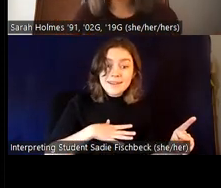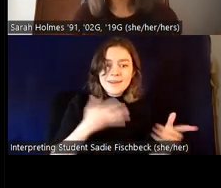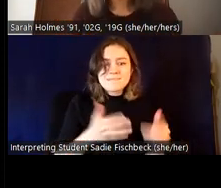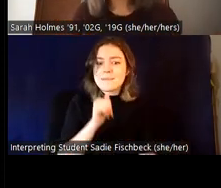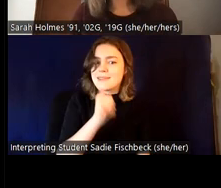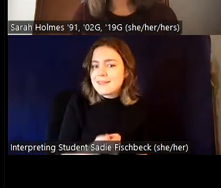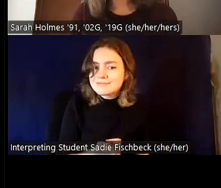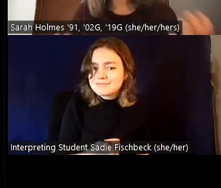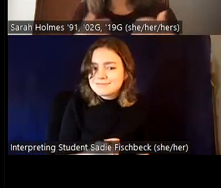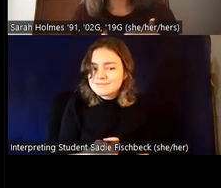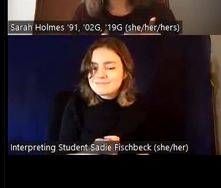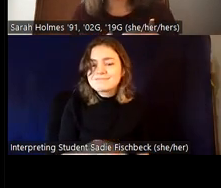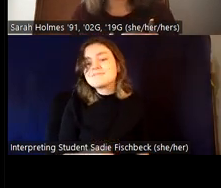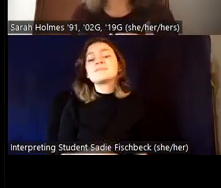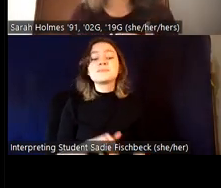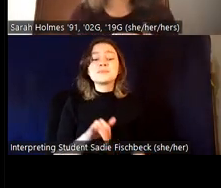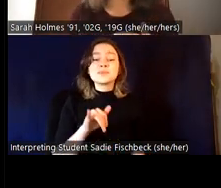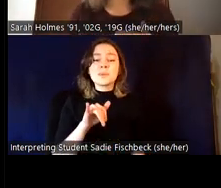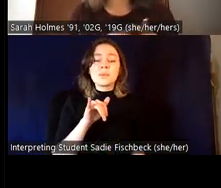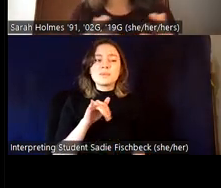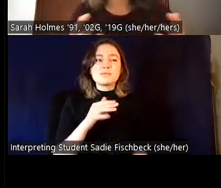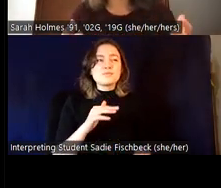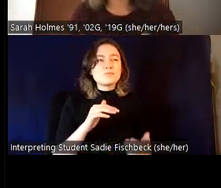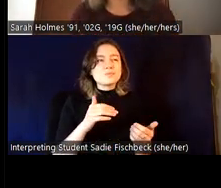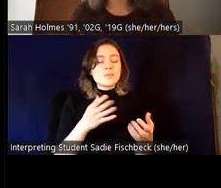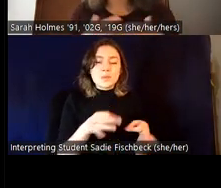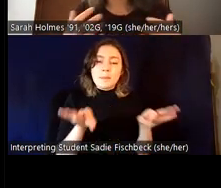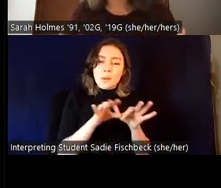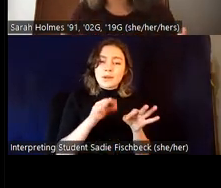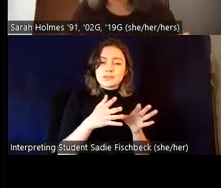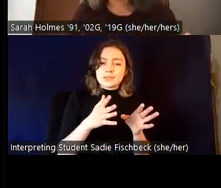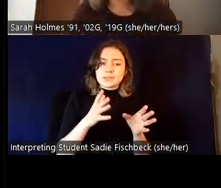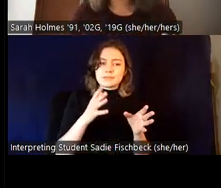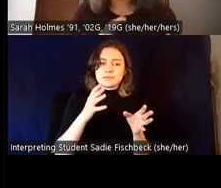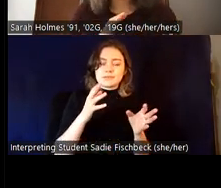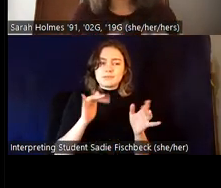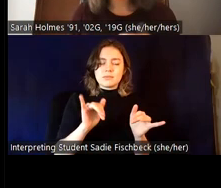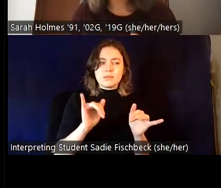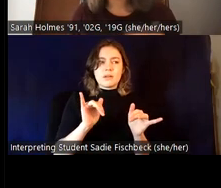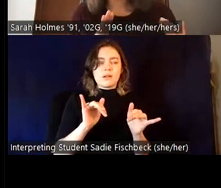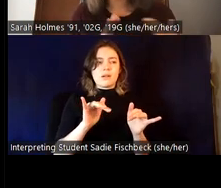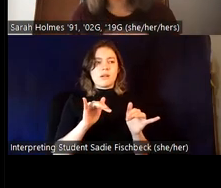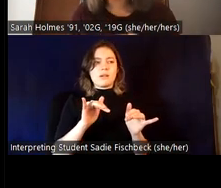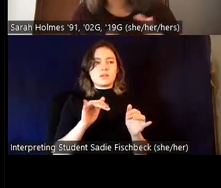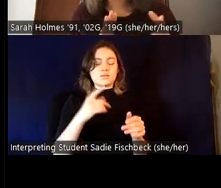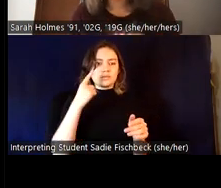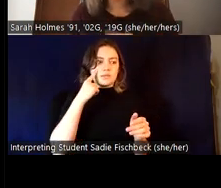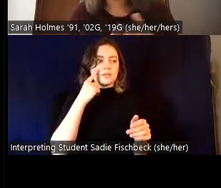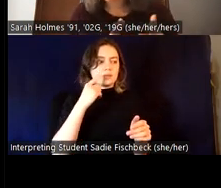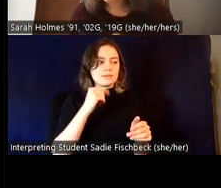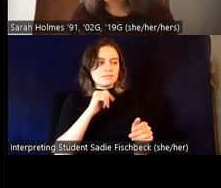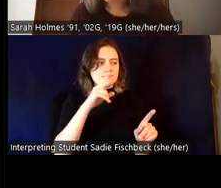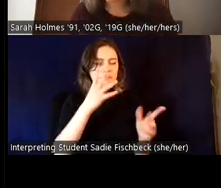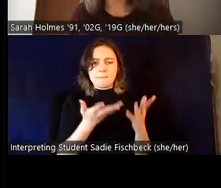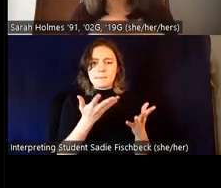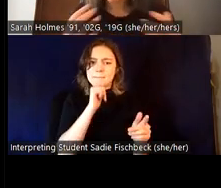way. And so trying to retrain ourselves to use gender neutral or gender inclusive language, friends, folks, people,